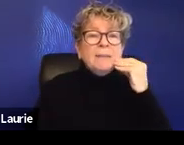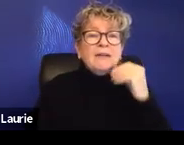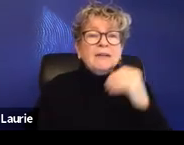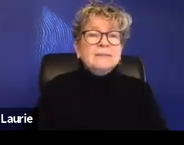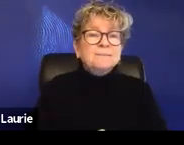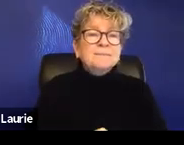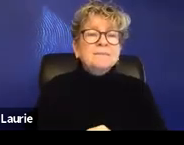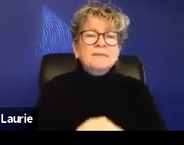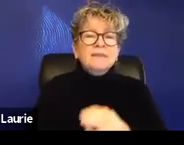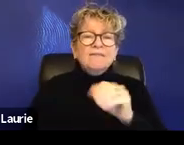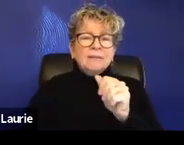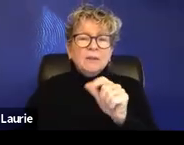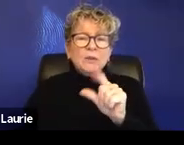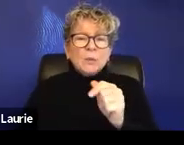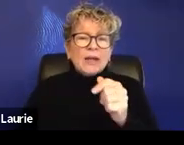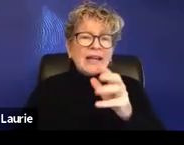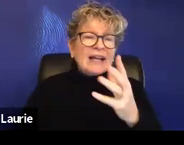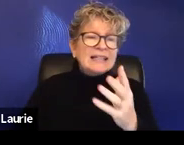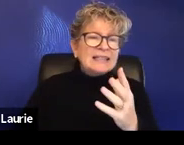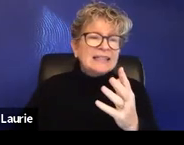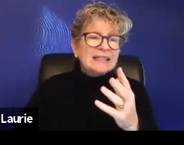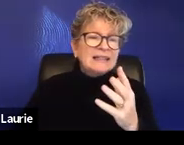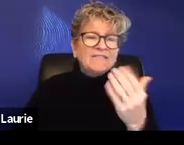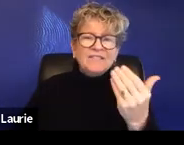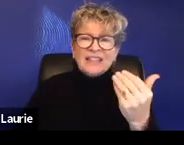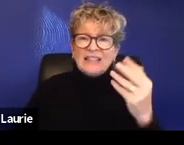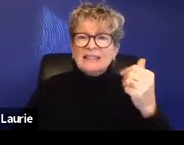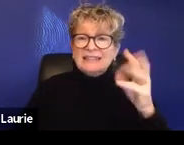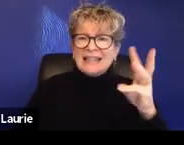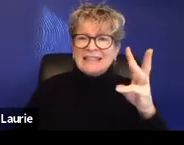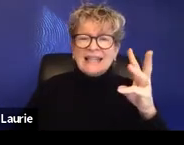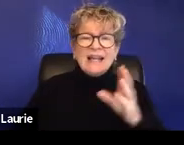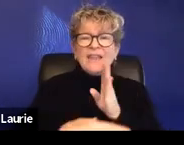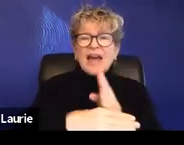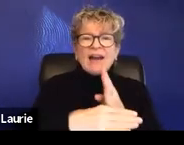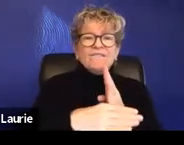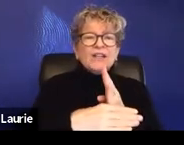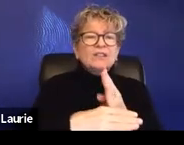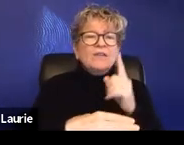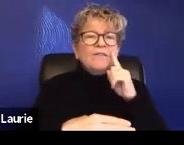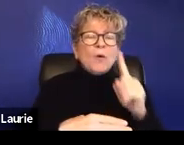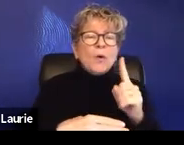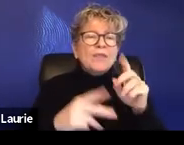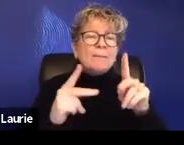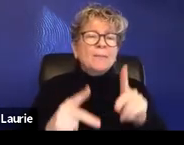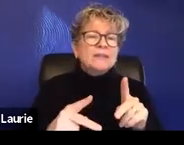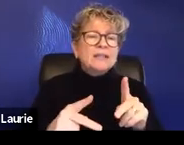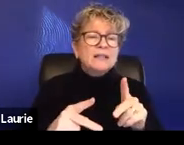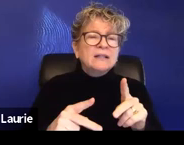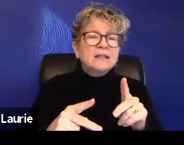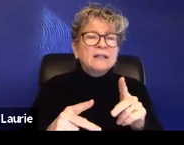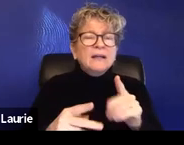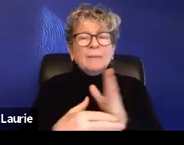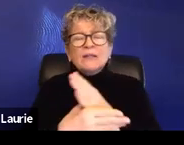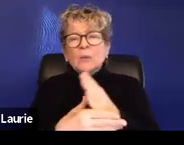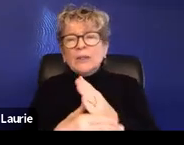indigent low-income person, um, is, uh, maybe dealing with between seven to